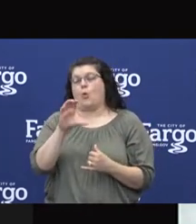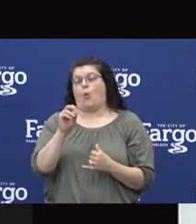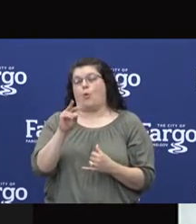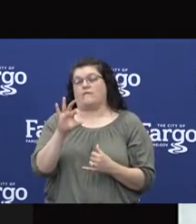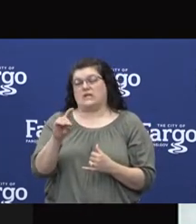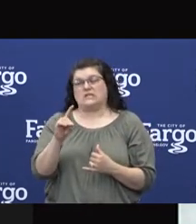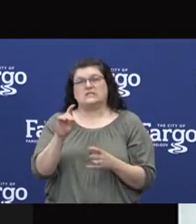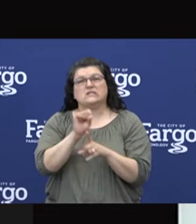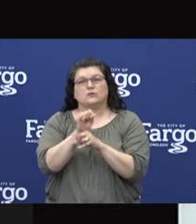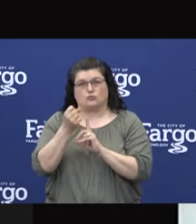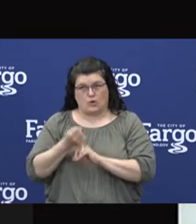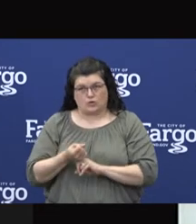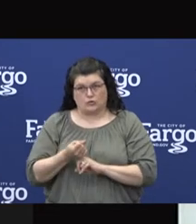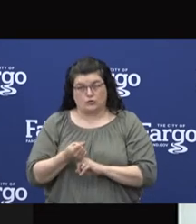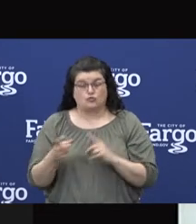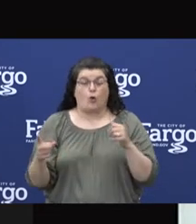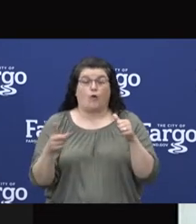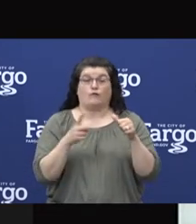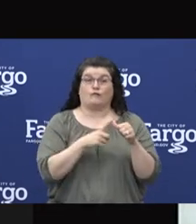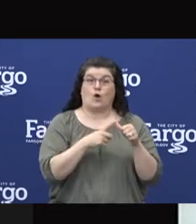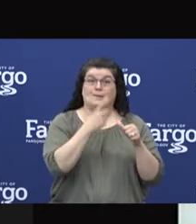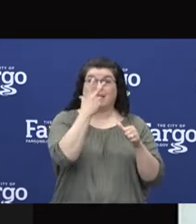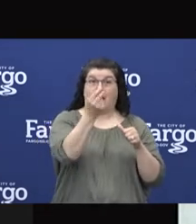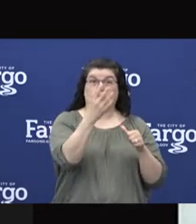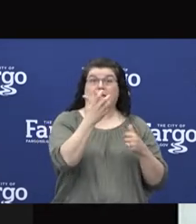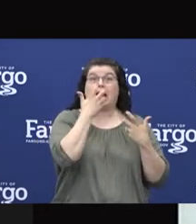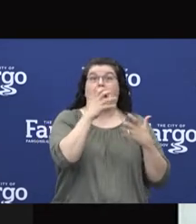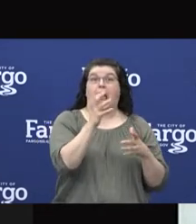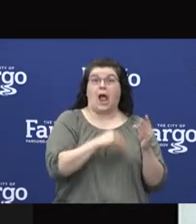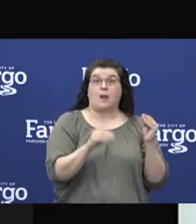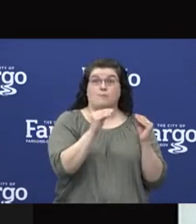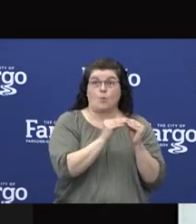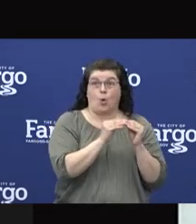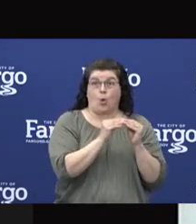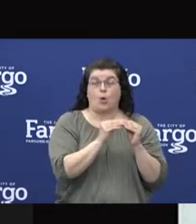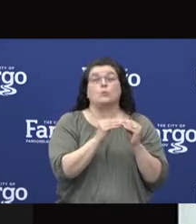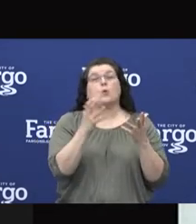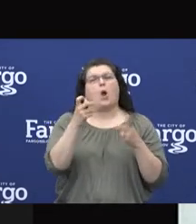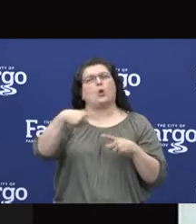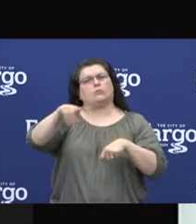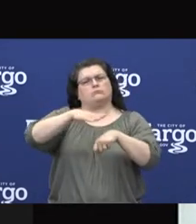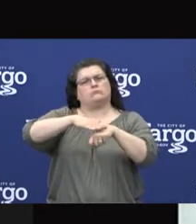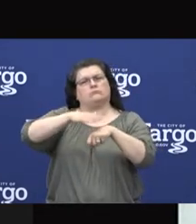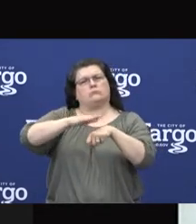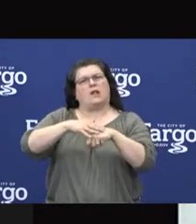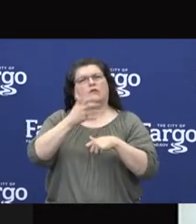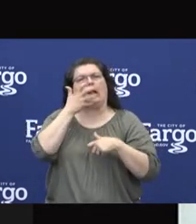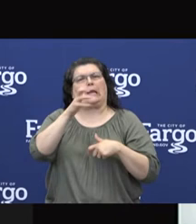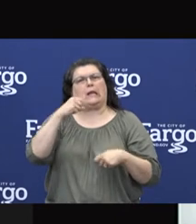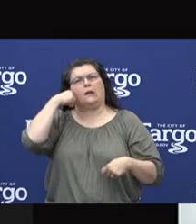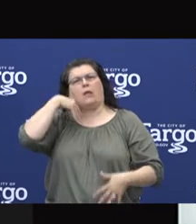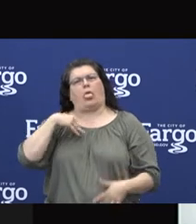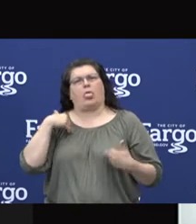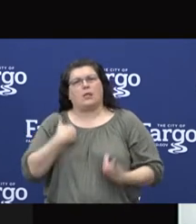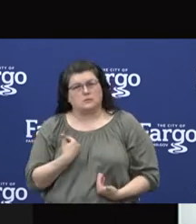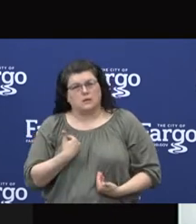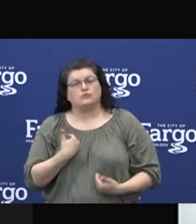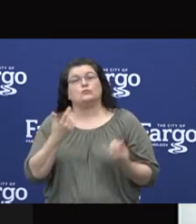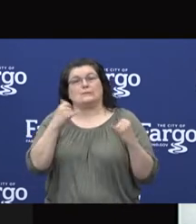First, with the increasing outdoor temperatures, one to remind everyone of the risk of heat exhaustion and the need to stay hydrated.